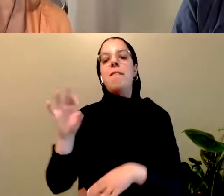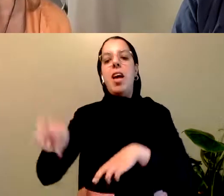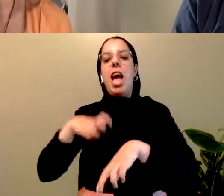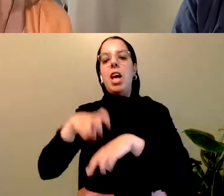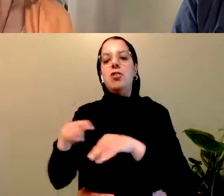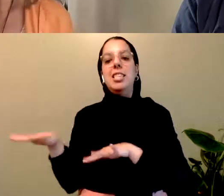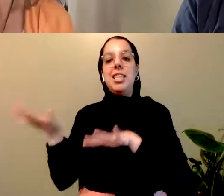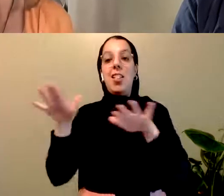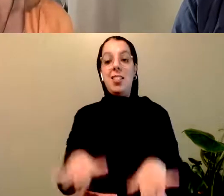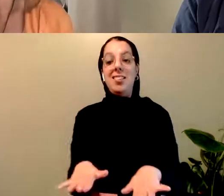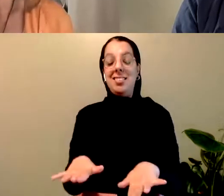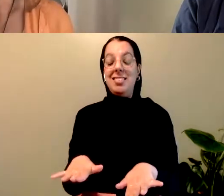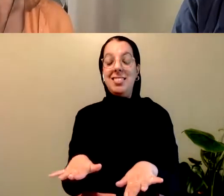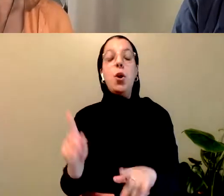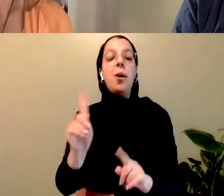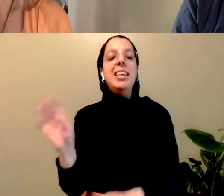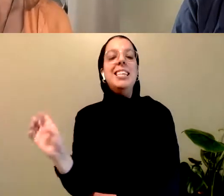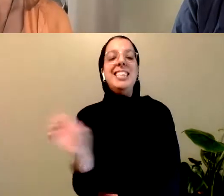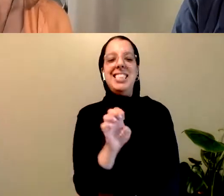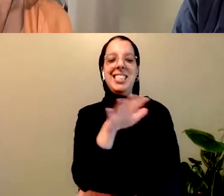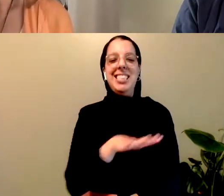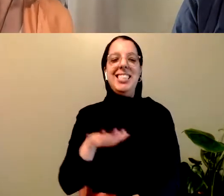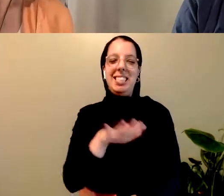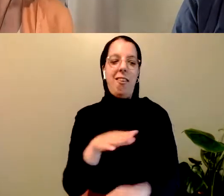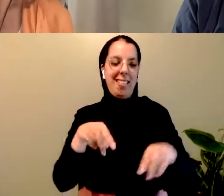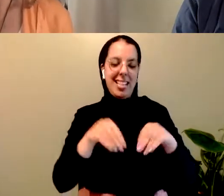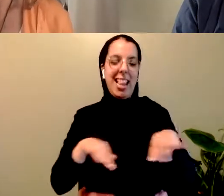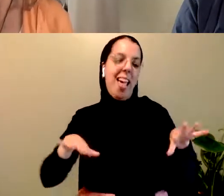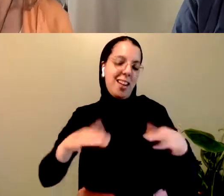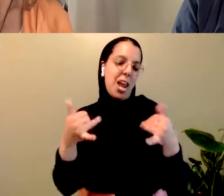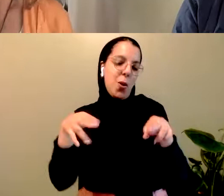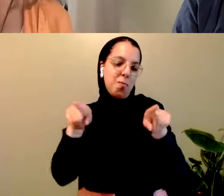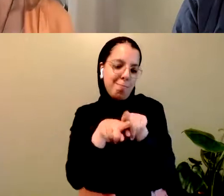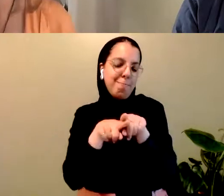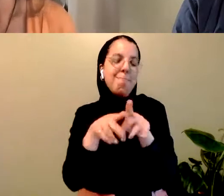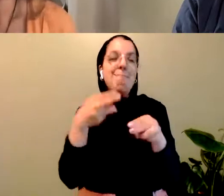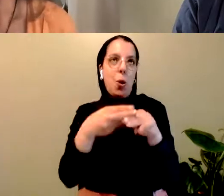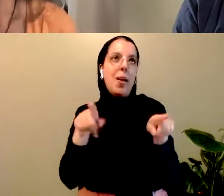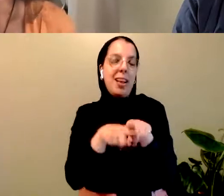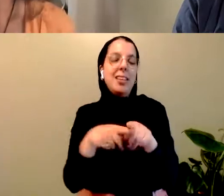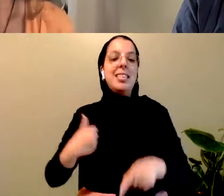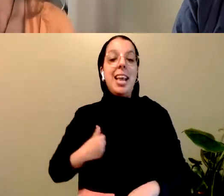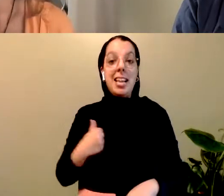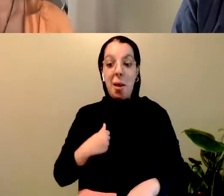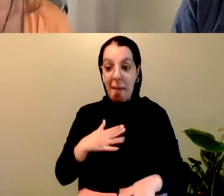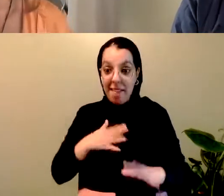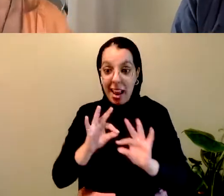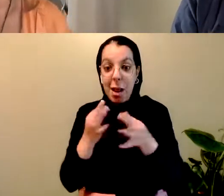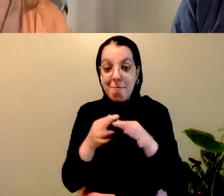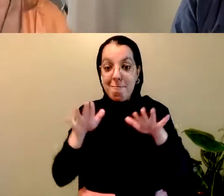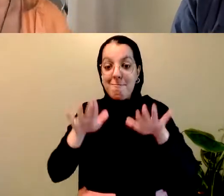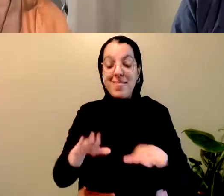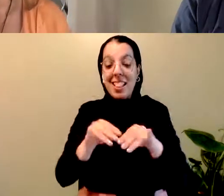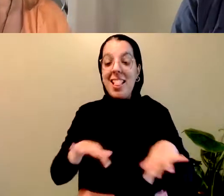of the land currently known as Canada. And although my family has been in this land for almost 400 years, I'm